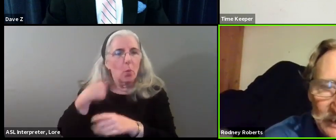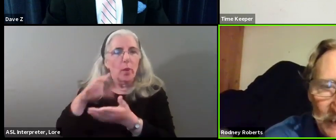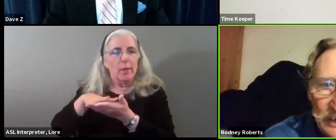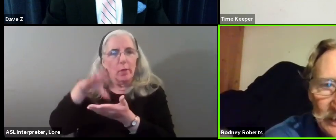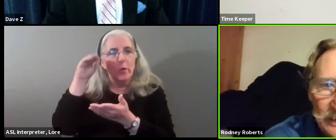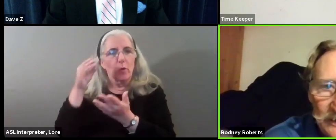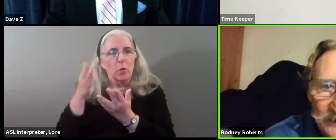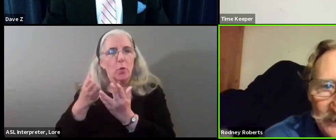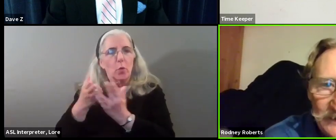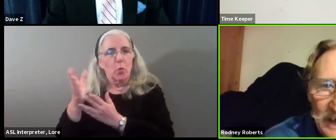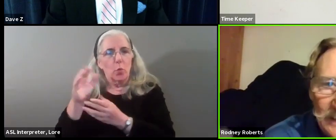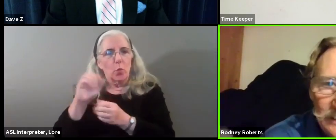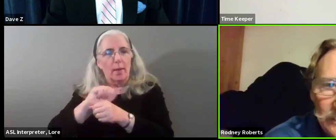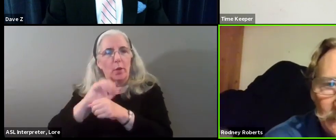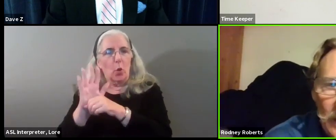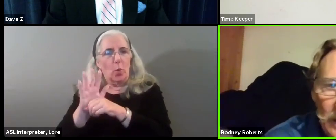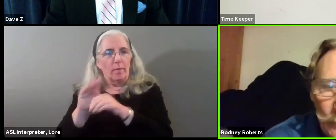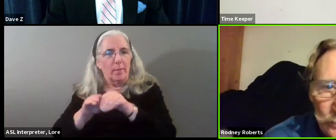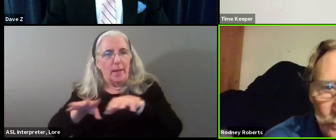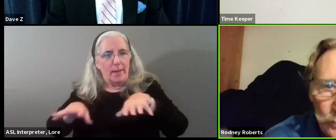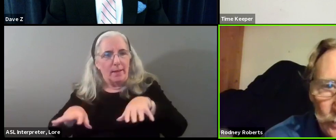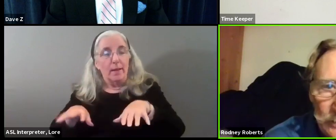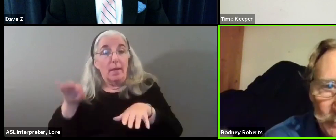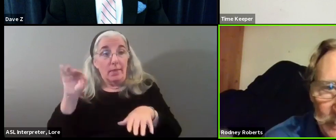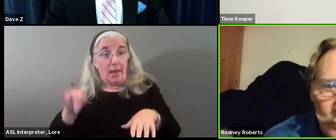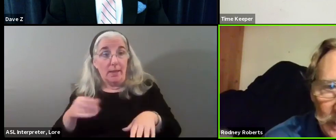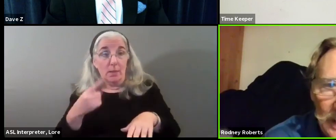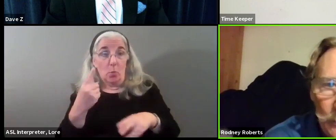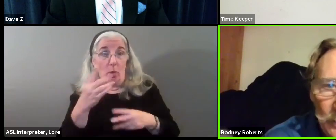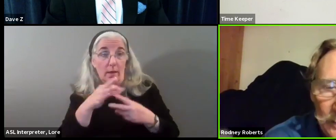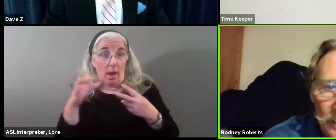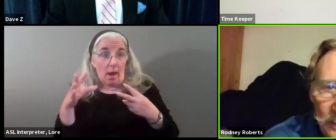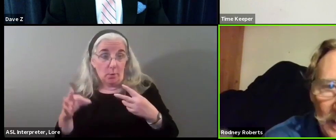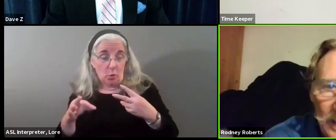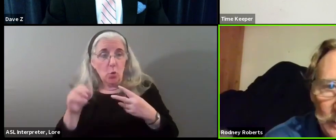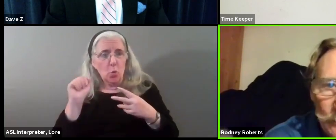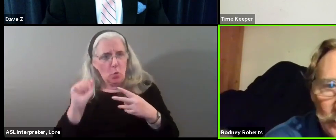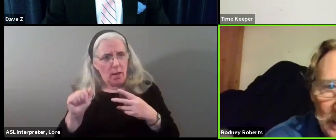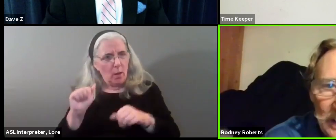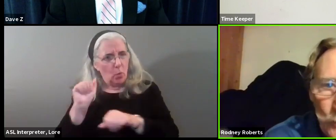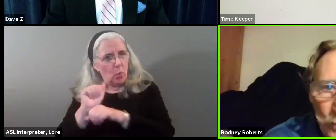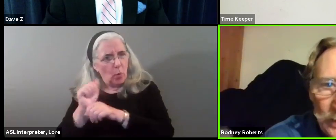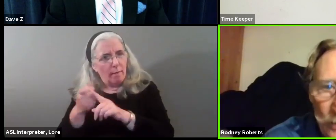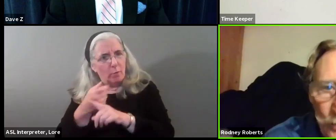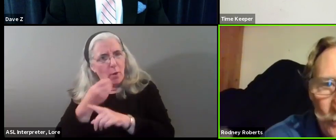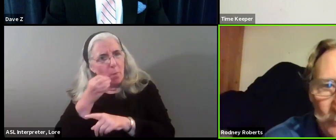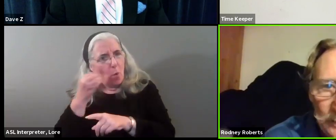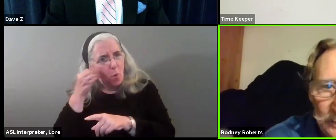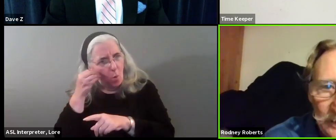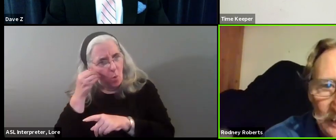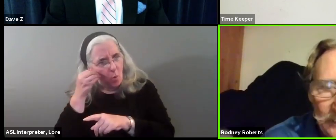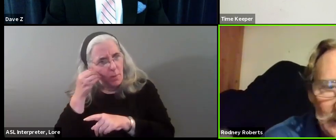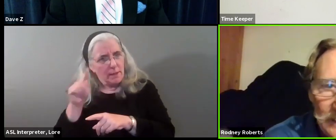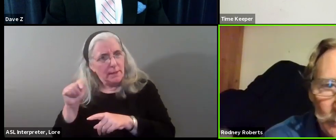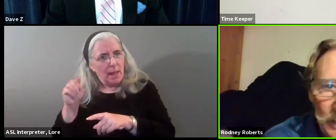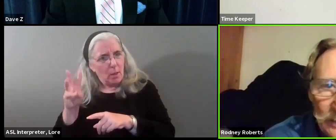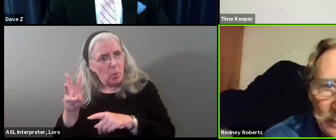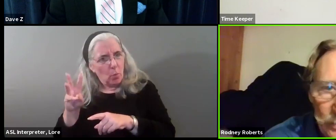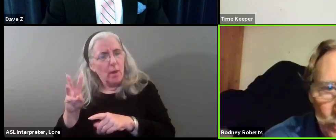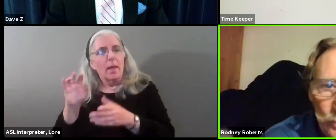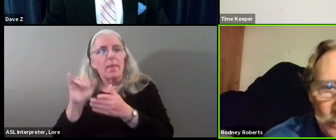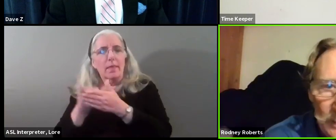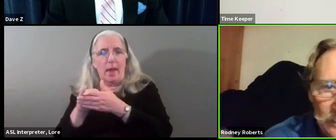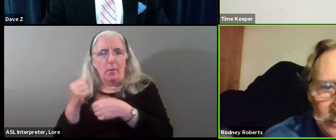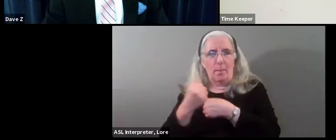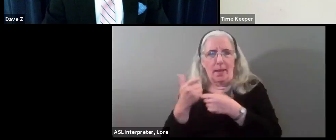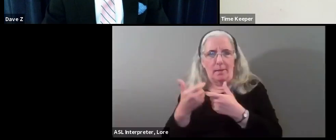pandemic that that is a viable solution. People can, a lot of people can work at home. And I think that would make